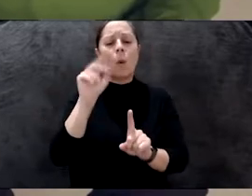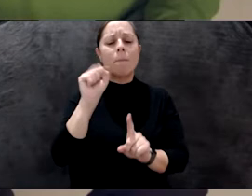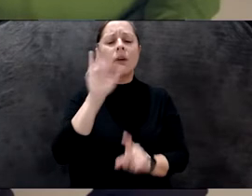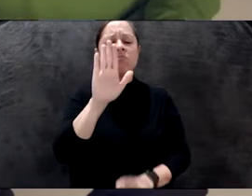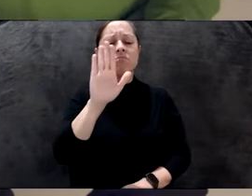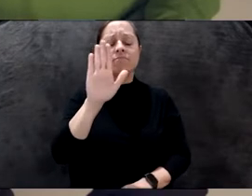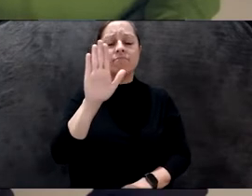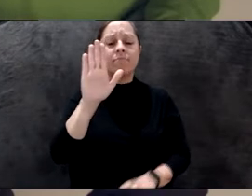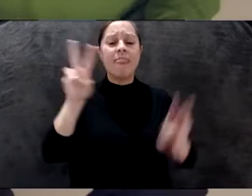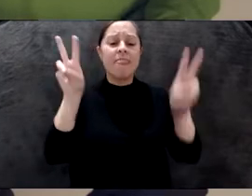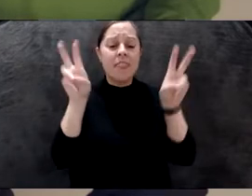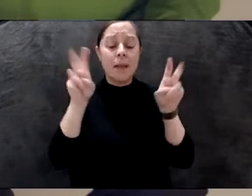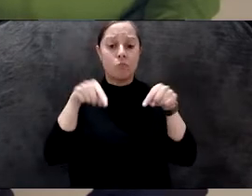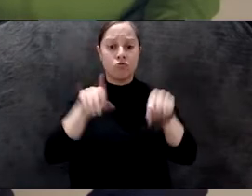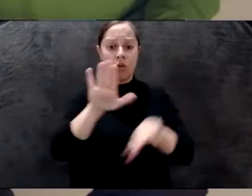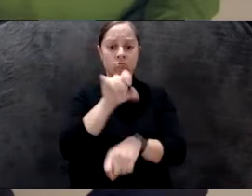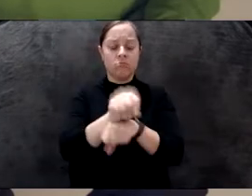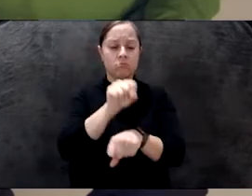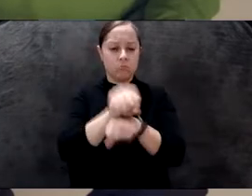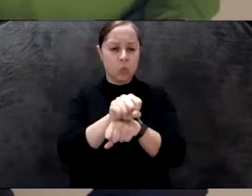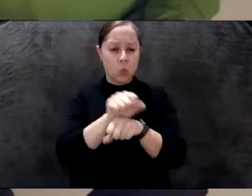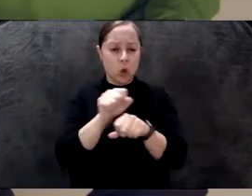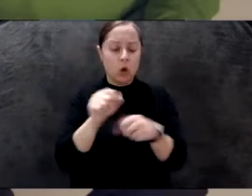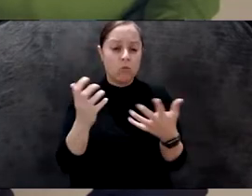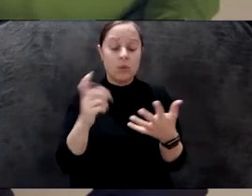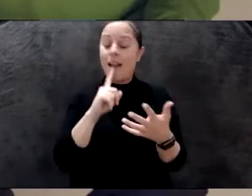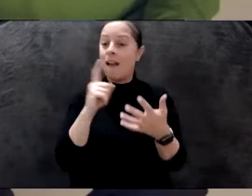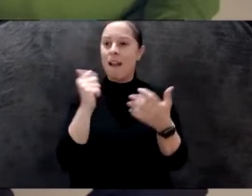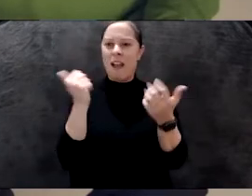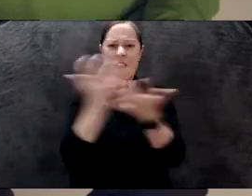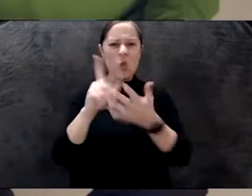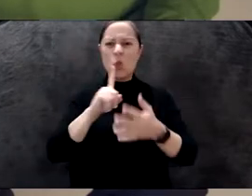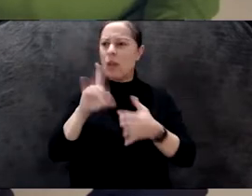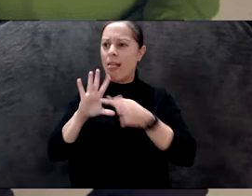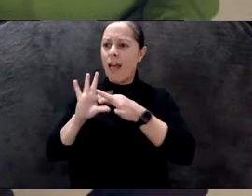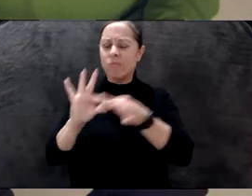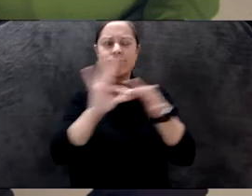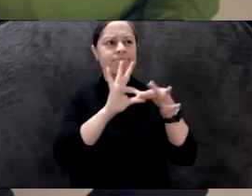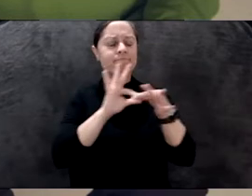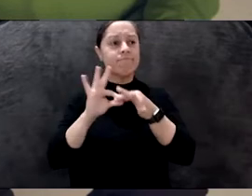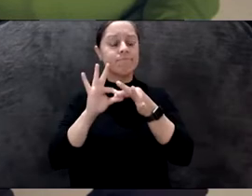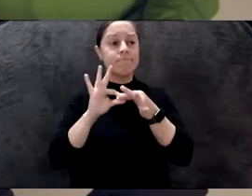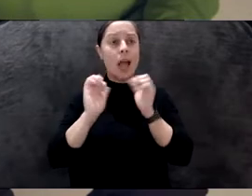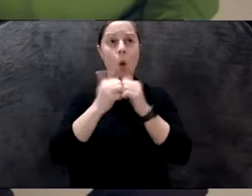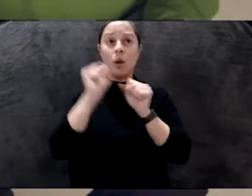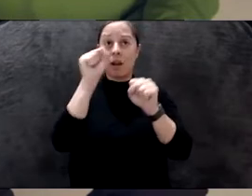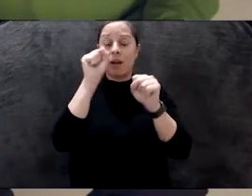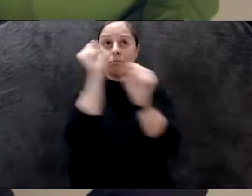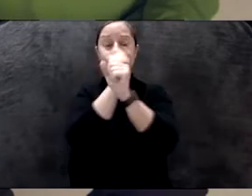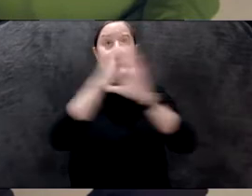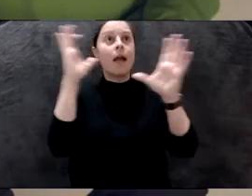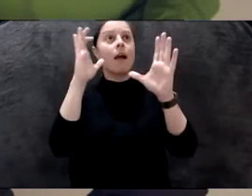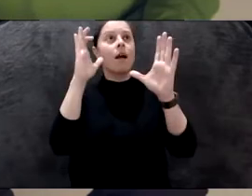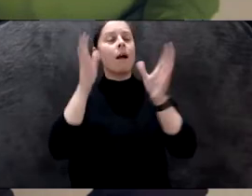throughout his practice practice, how everything is radically interconnected, how we can envision a path for humanity in our era of